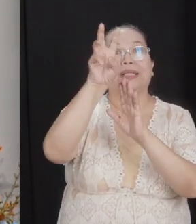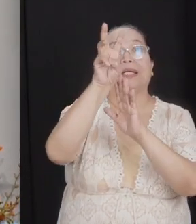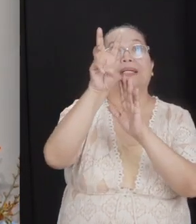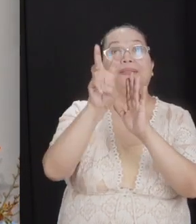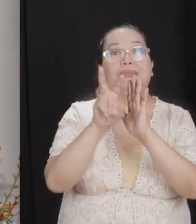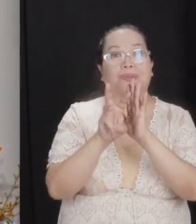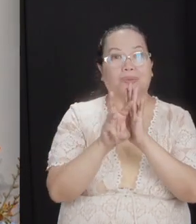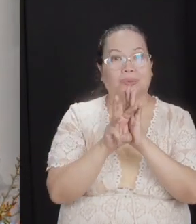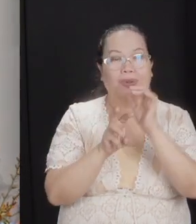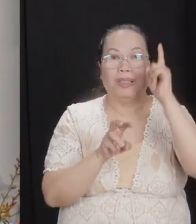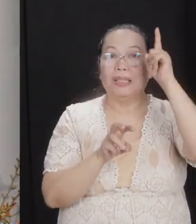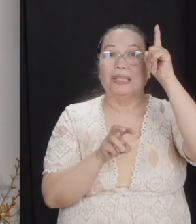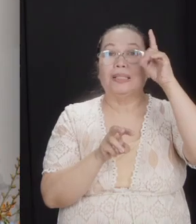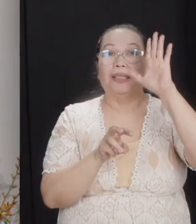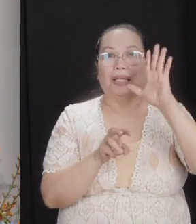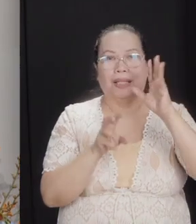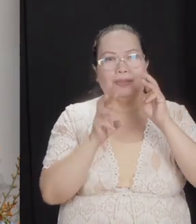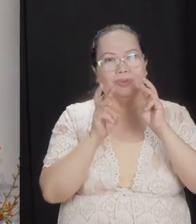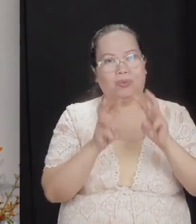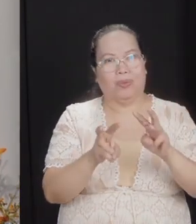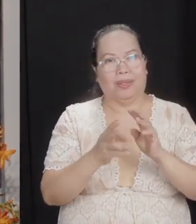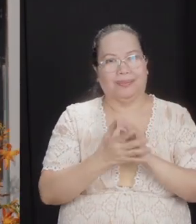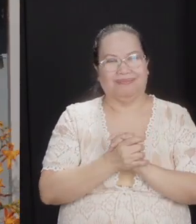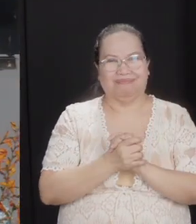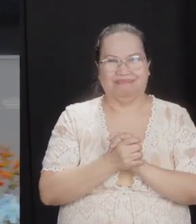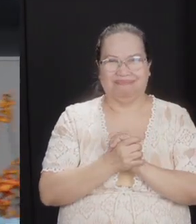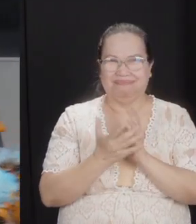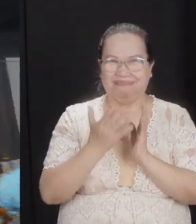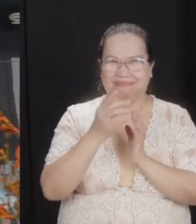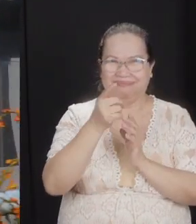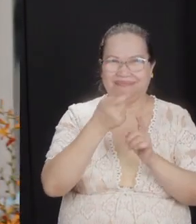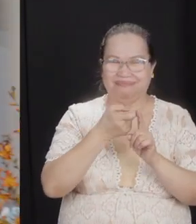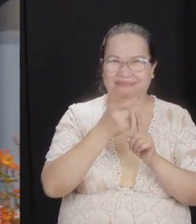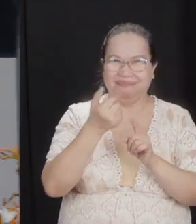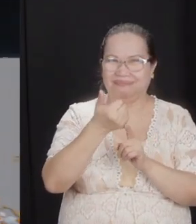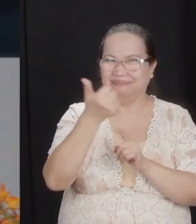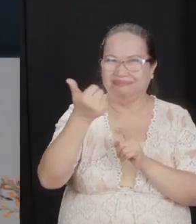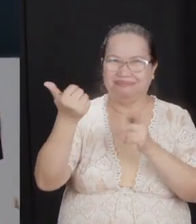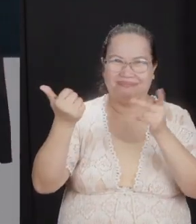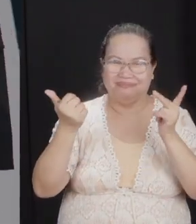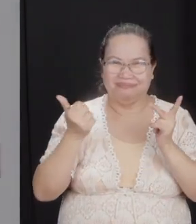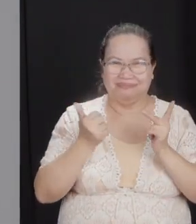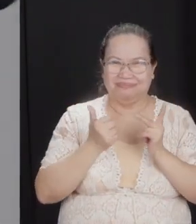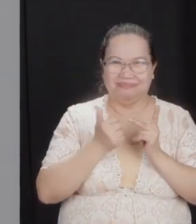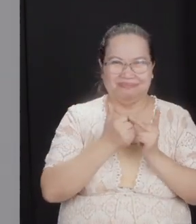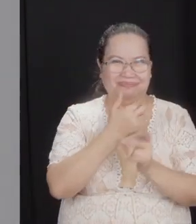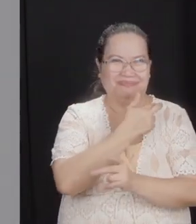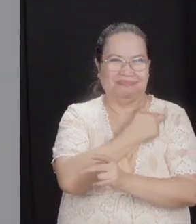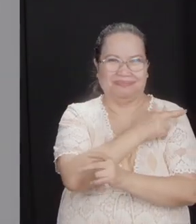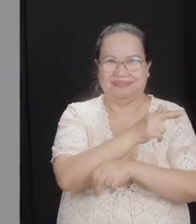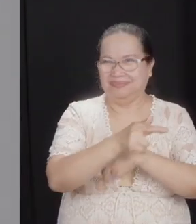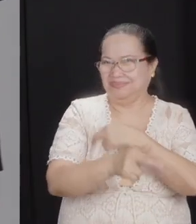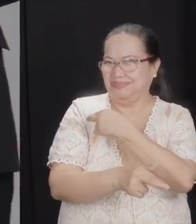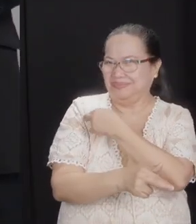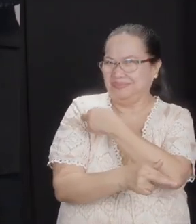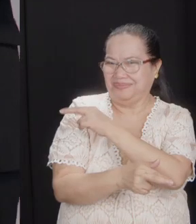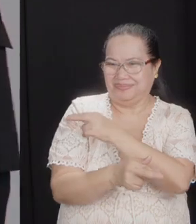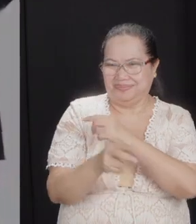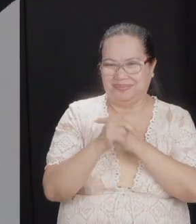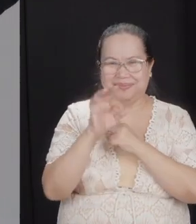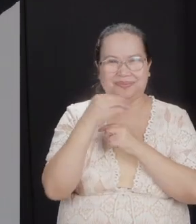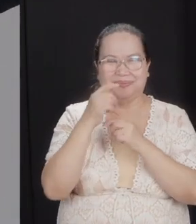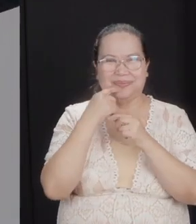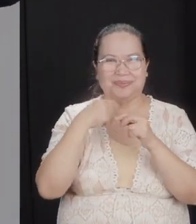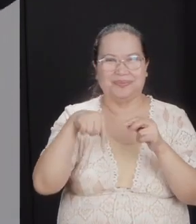and God's way. Now, some of you perhaps have come from other, you know, religious persuasions. You find our